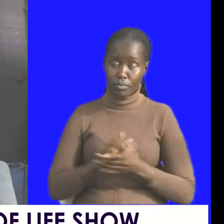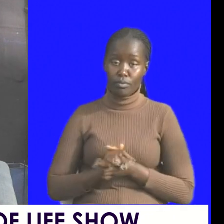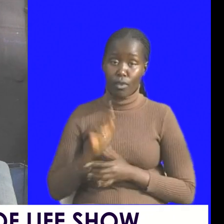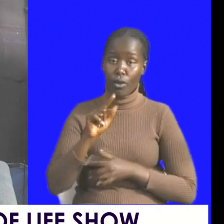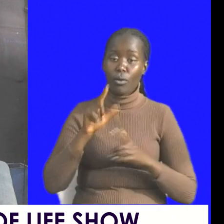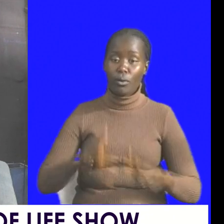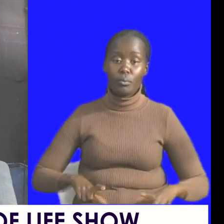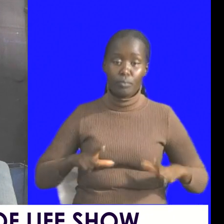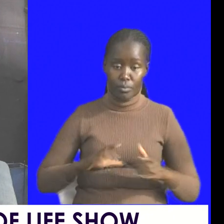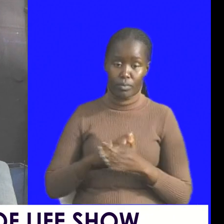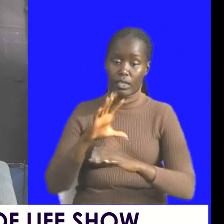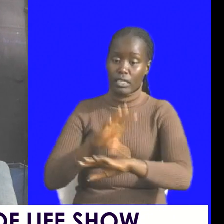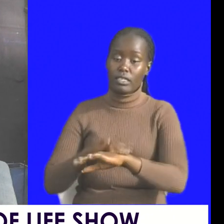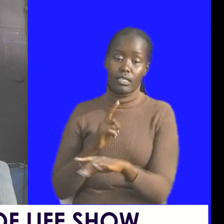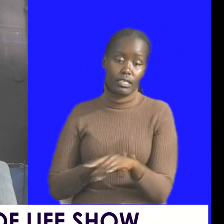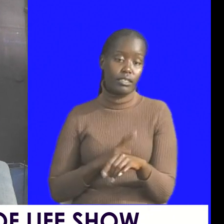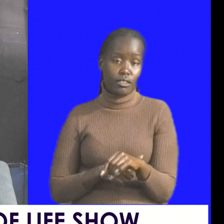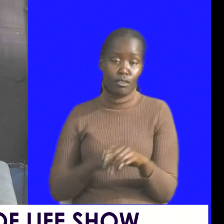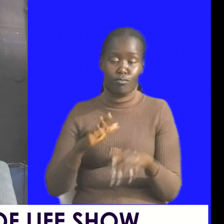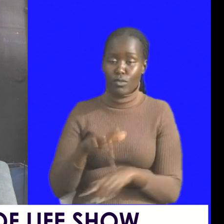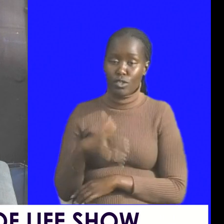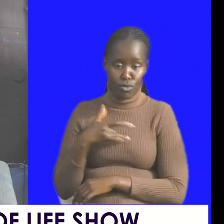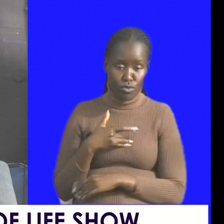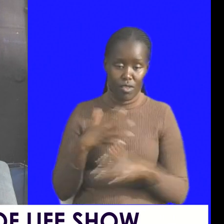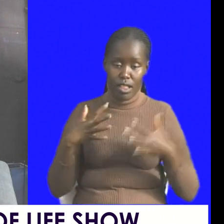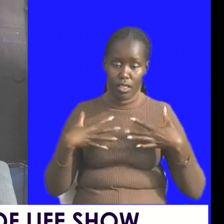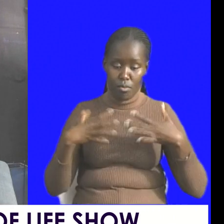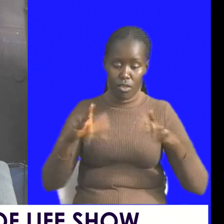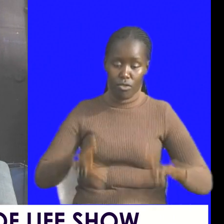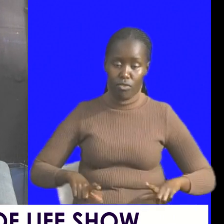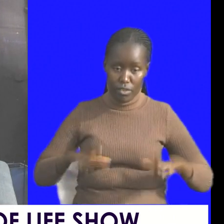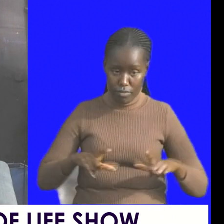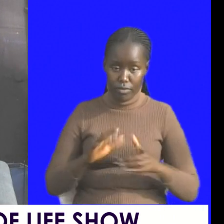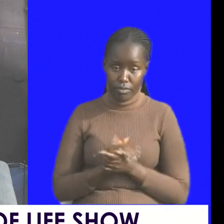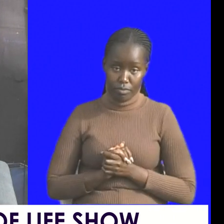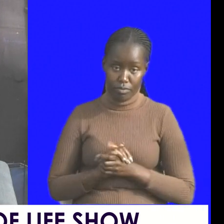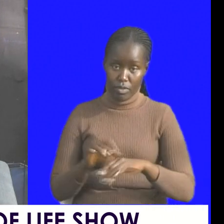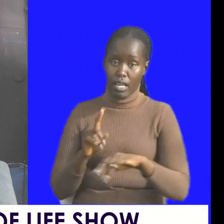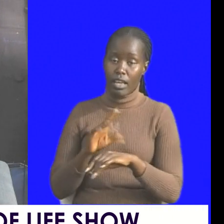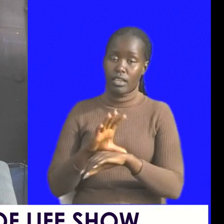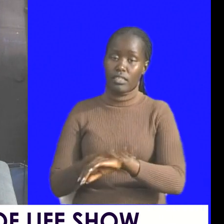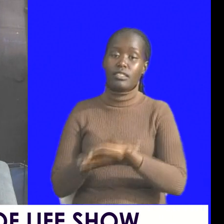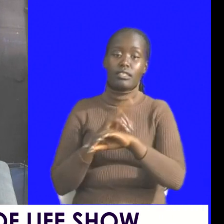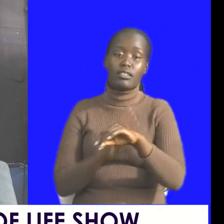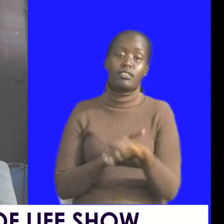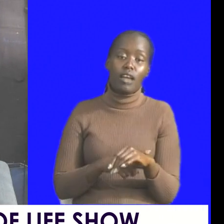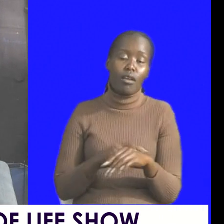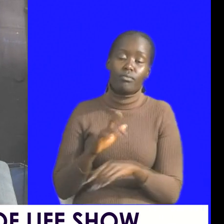take time to feel the breath of life take time to just feel the fresh air